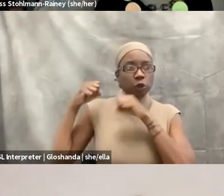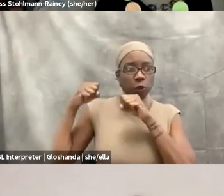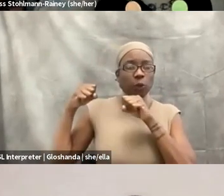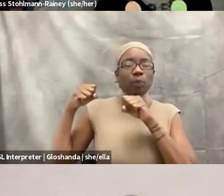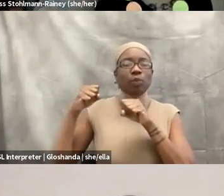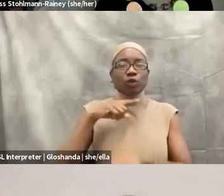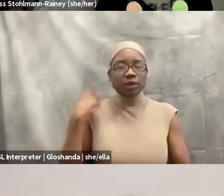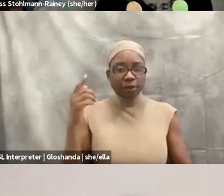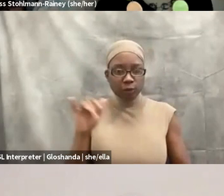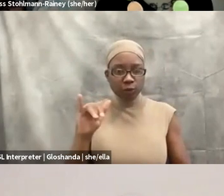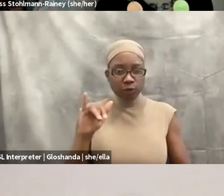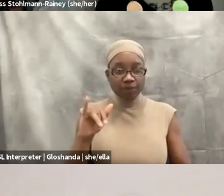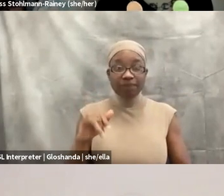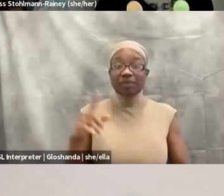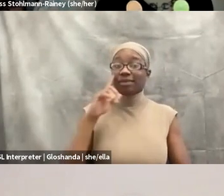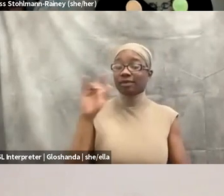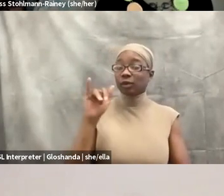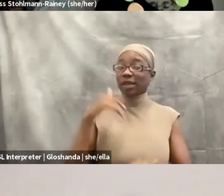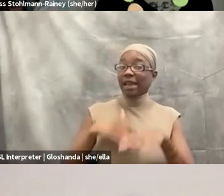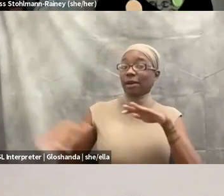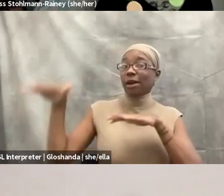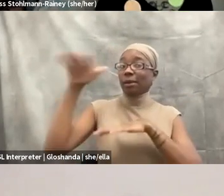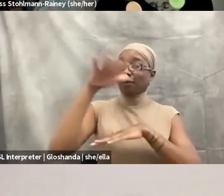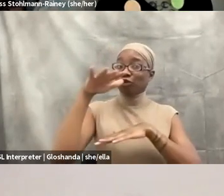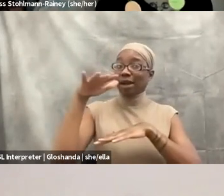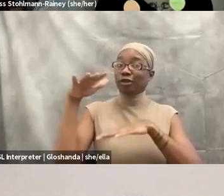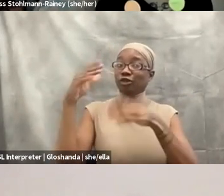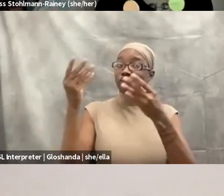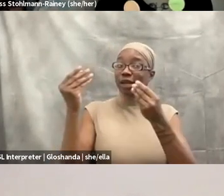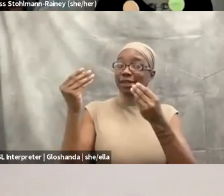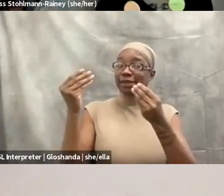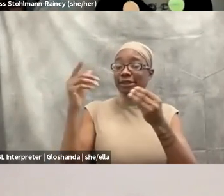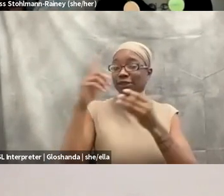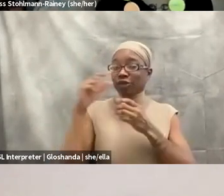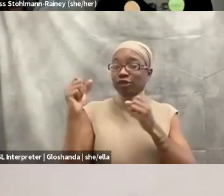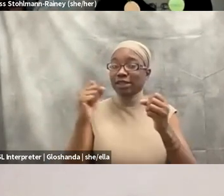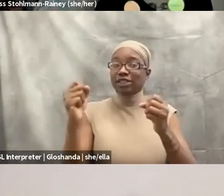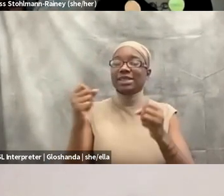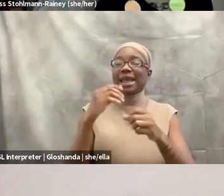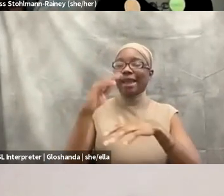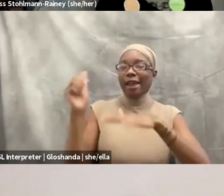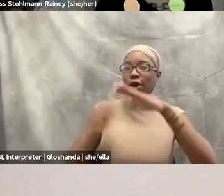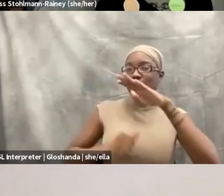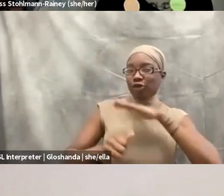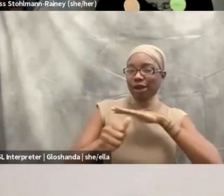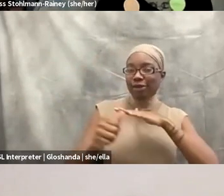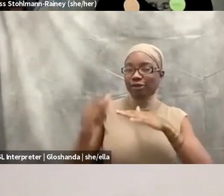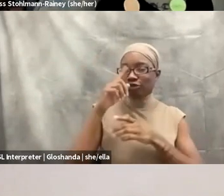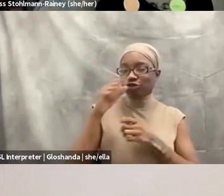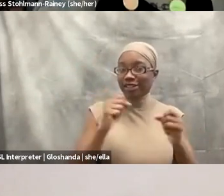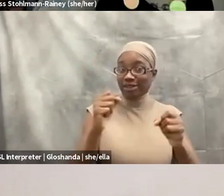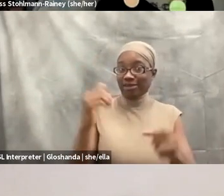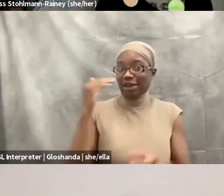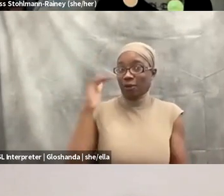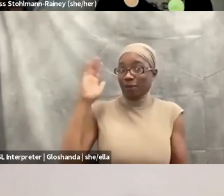I also think there's, there's above ground strategies and there's underground strategies. Now I, I know, you know, back in the day when I was doing case management work, that